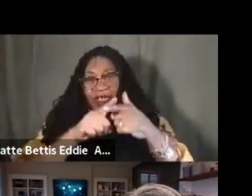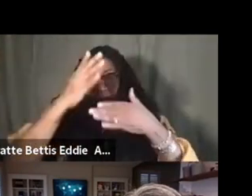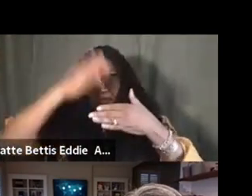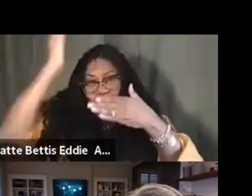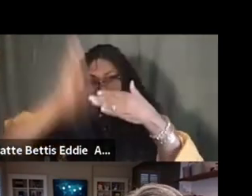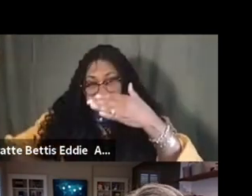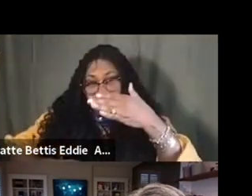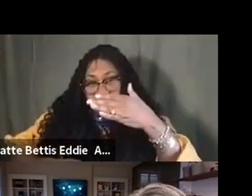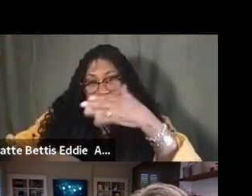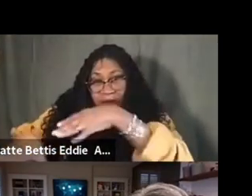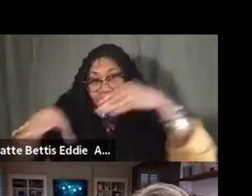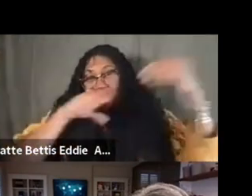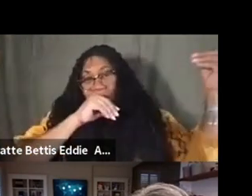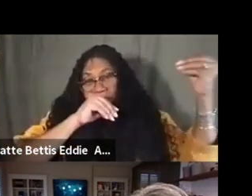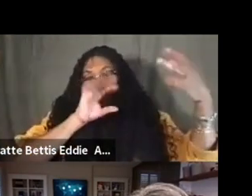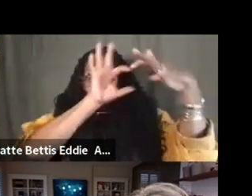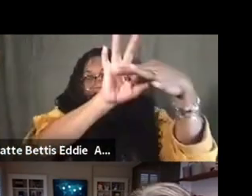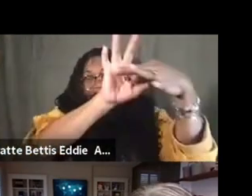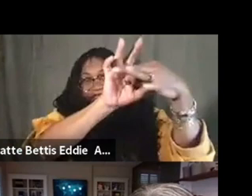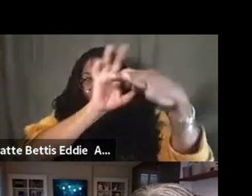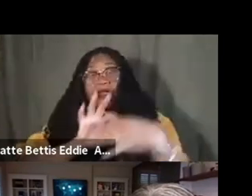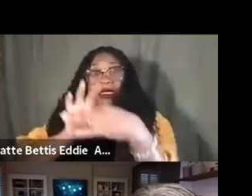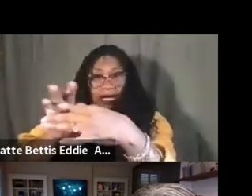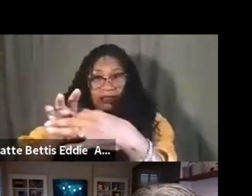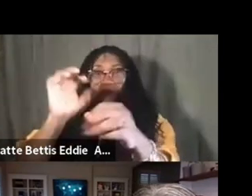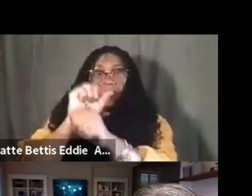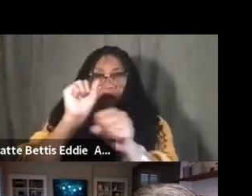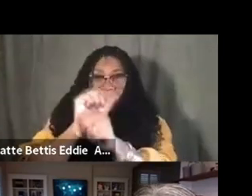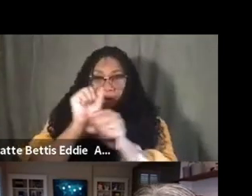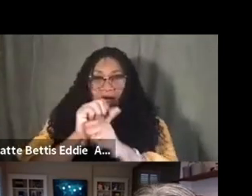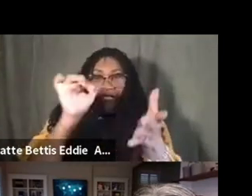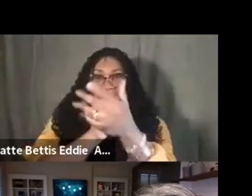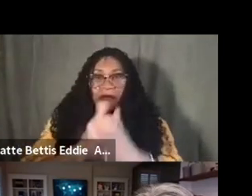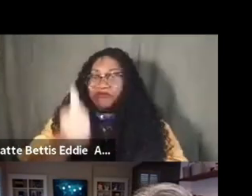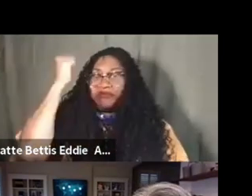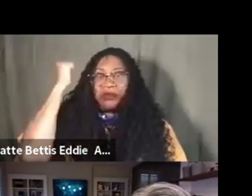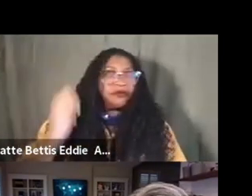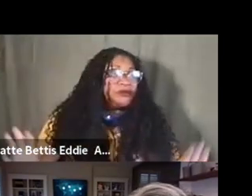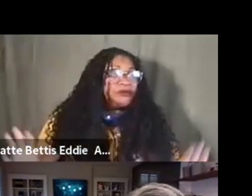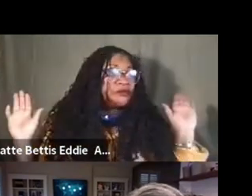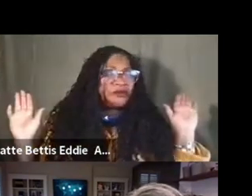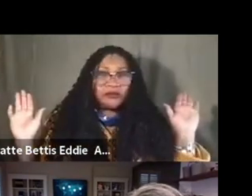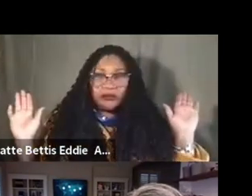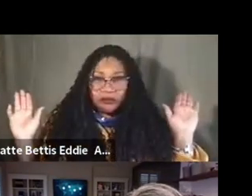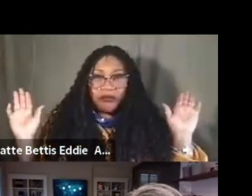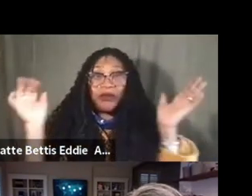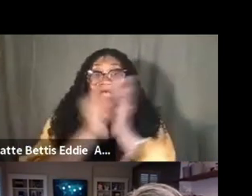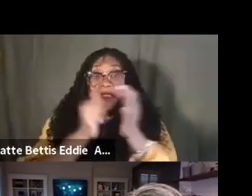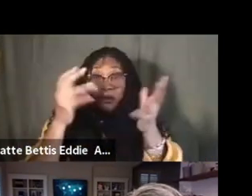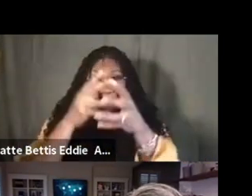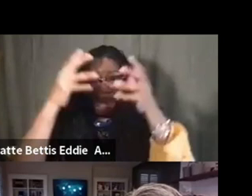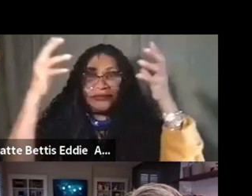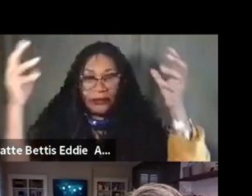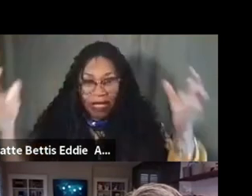Yes, thank you, Kelly, thank you, um, that refusal is what you're talking about, right, right, and you, and that, that takes a lot of, um,